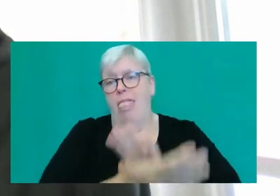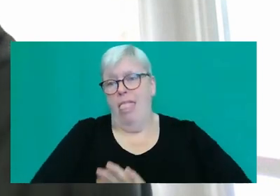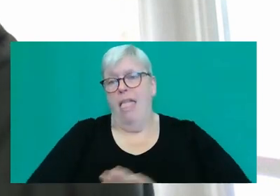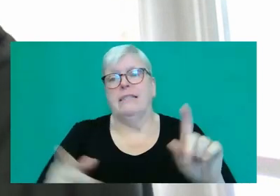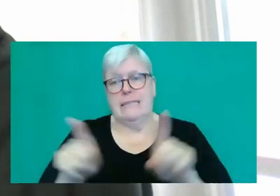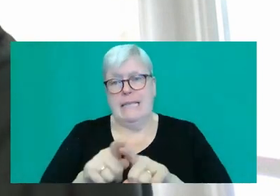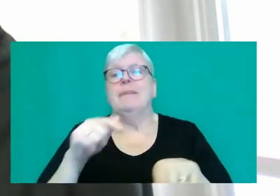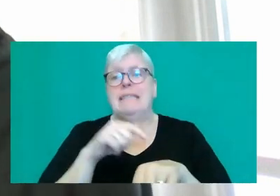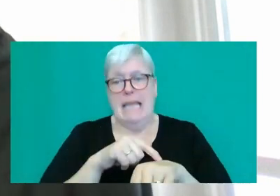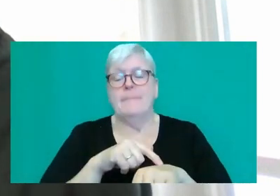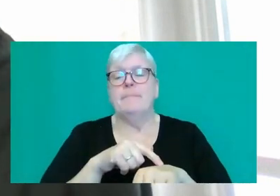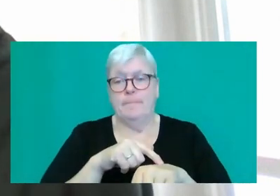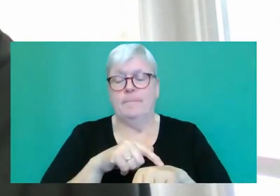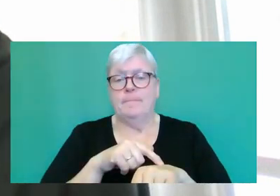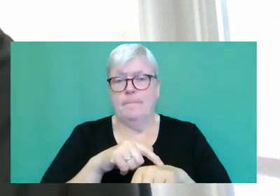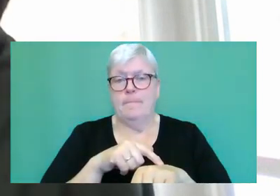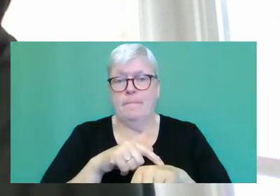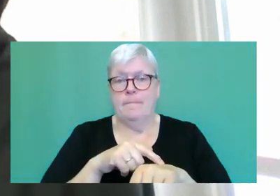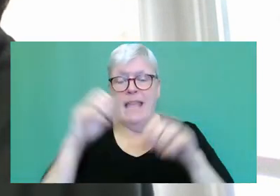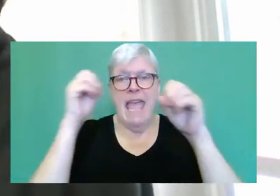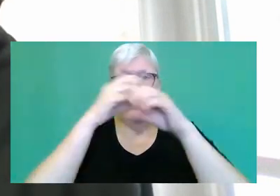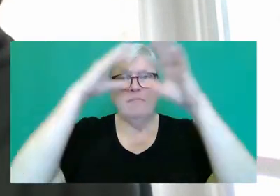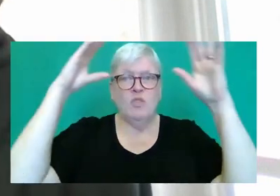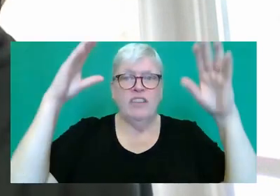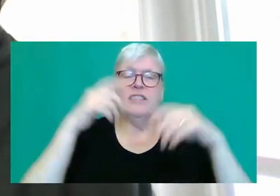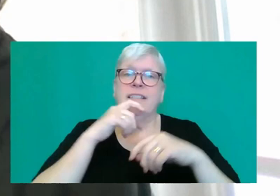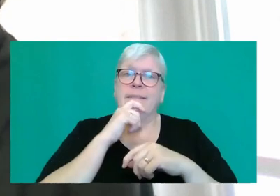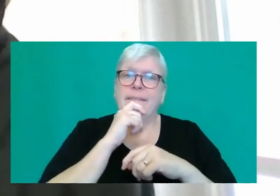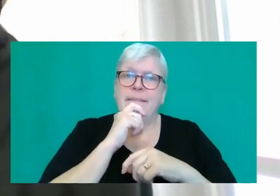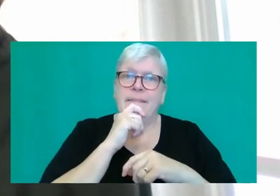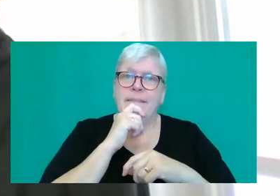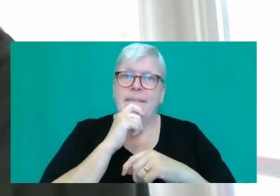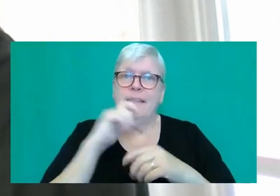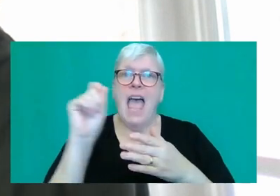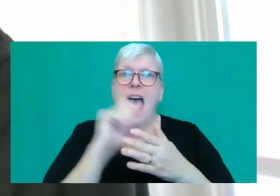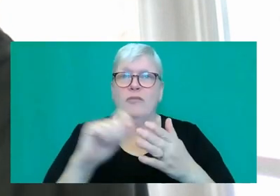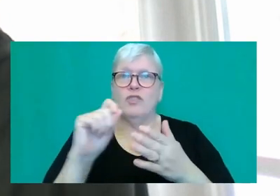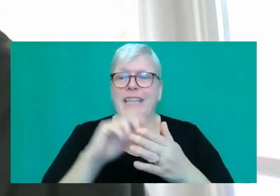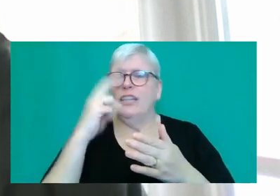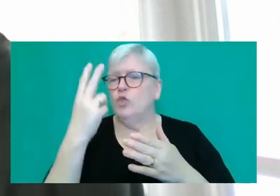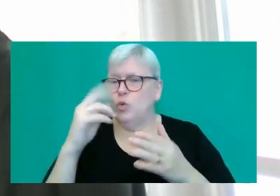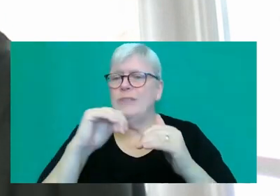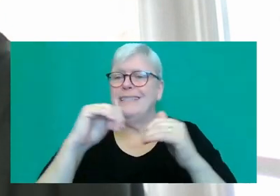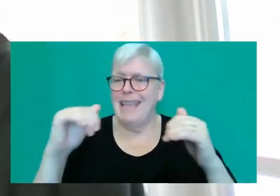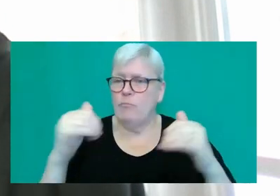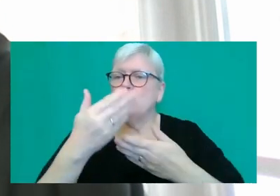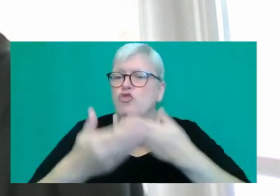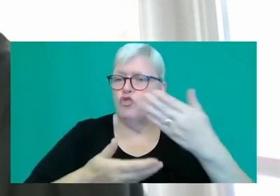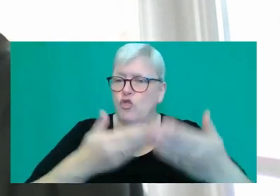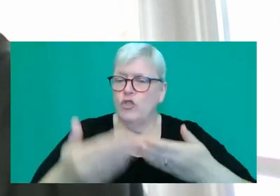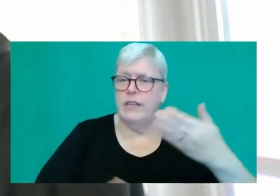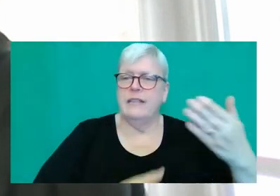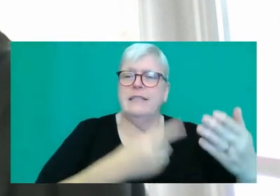Now, how, what was the inspiration for the book? Well, I was actually writing two separate stories and one of them was about